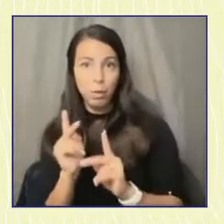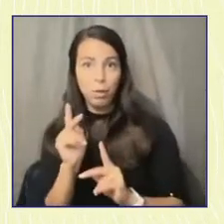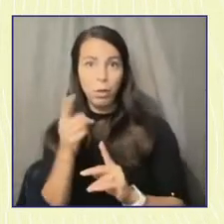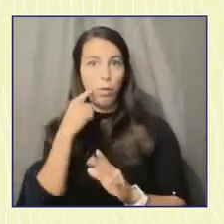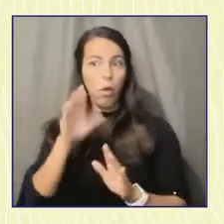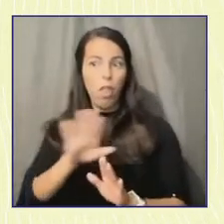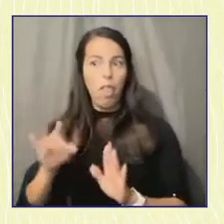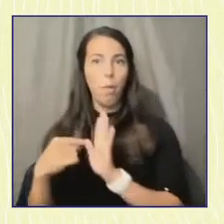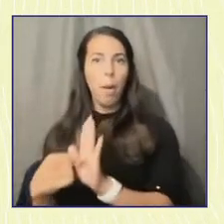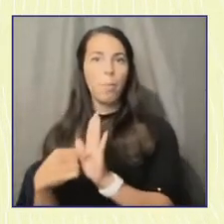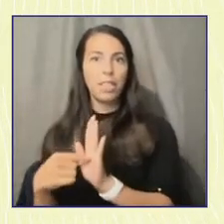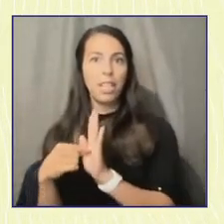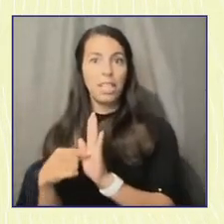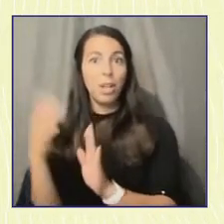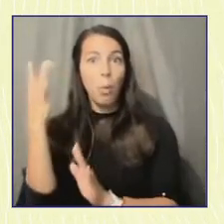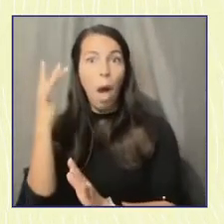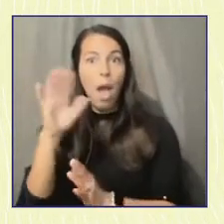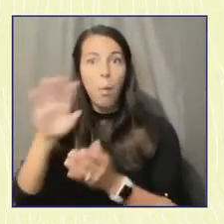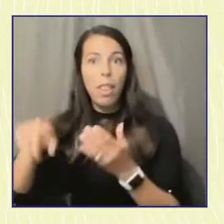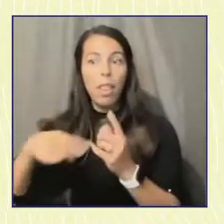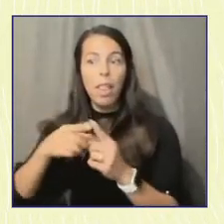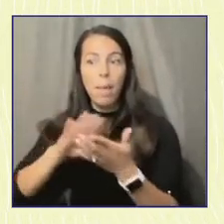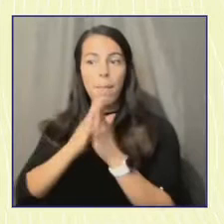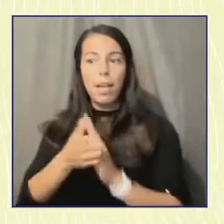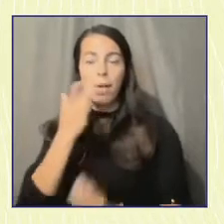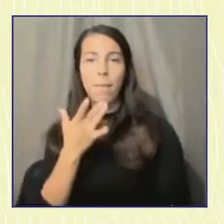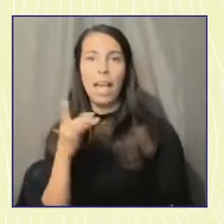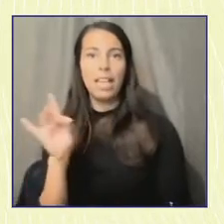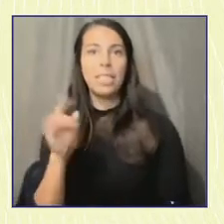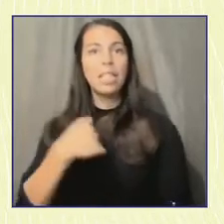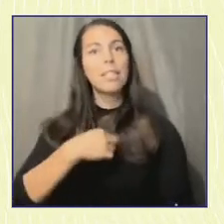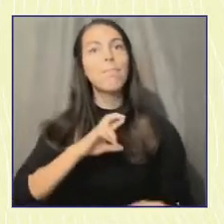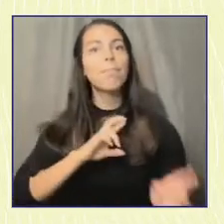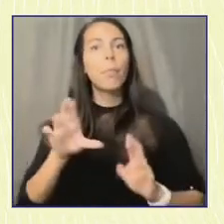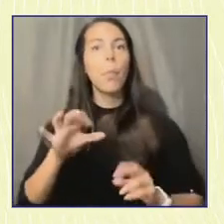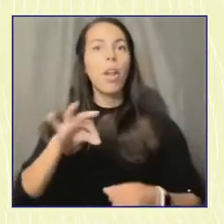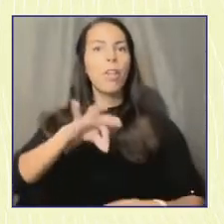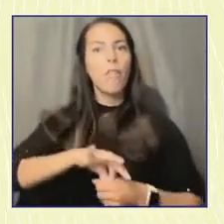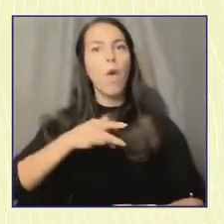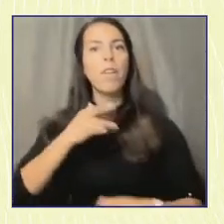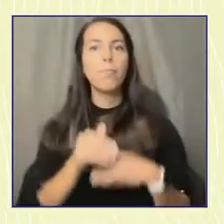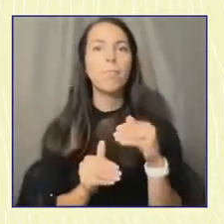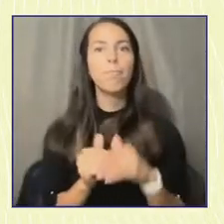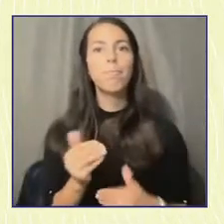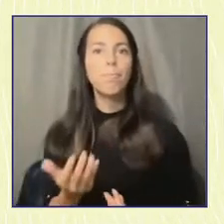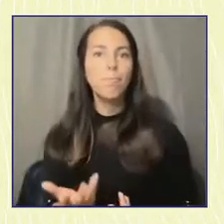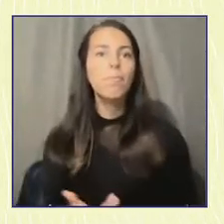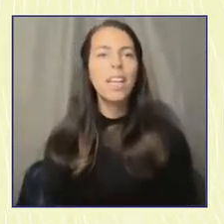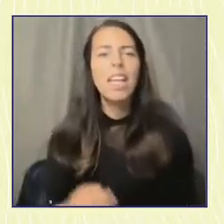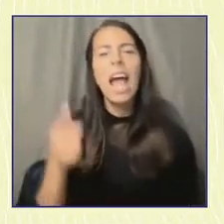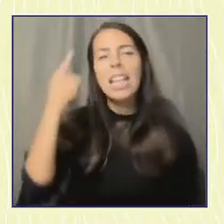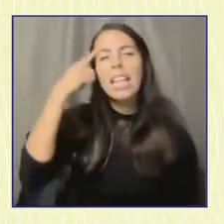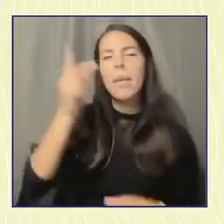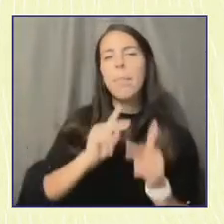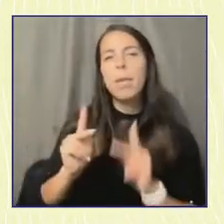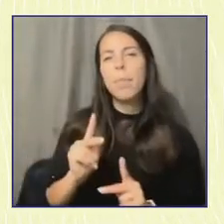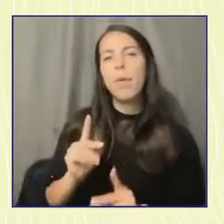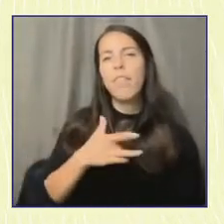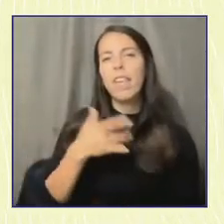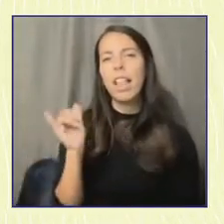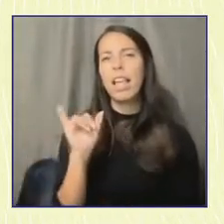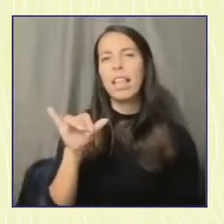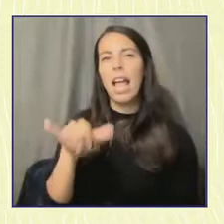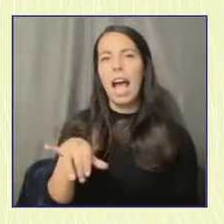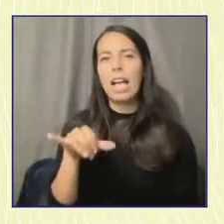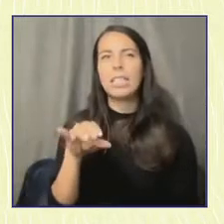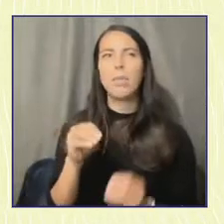18, they're like, I'm ready to vote for that person, too. And so I think people find that to be more authentic. And there are